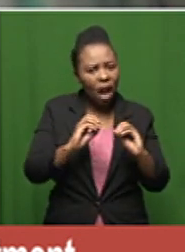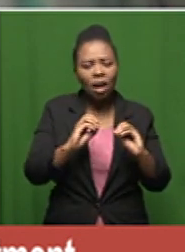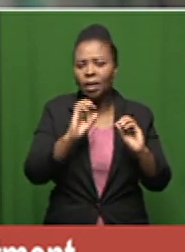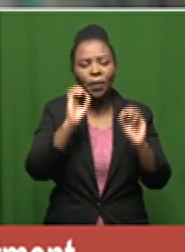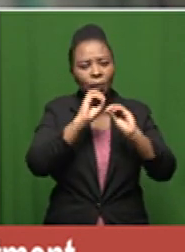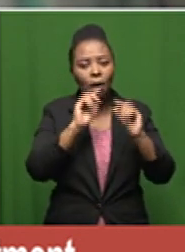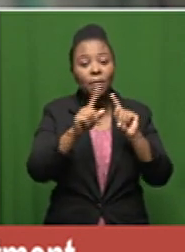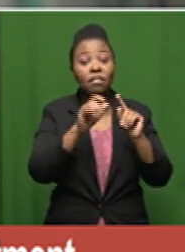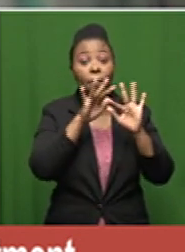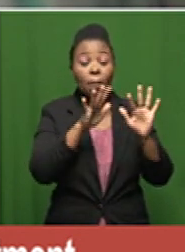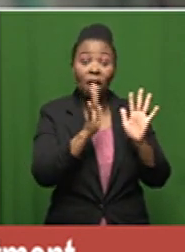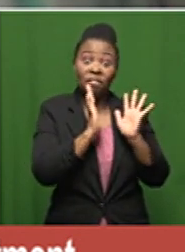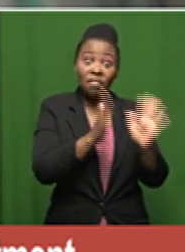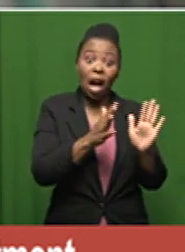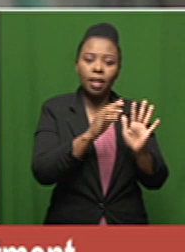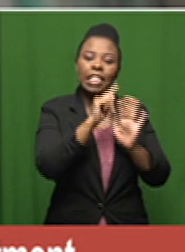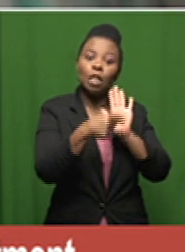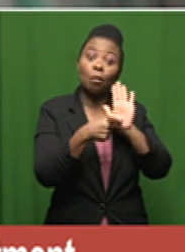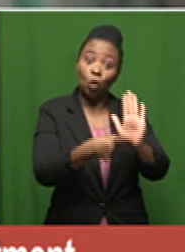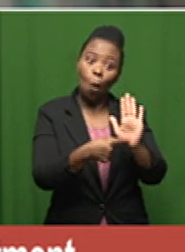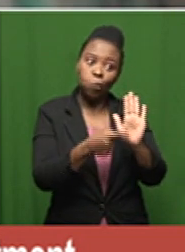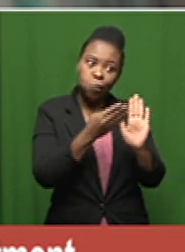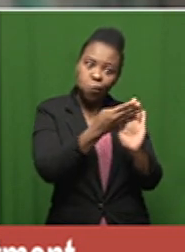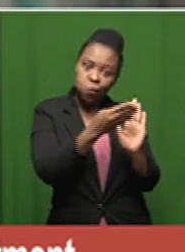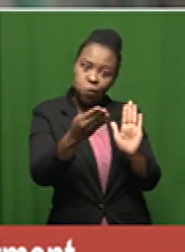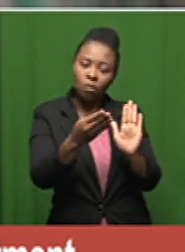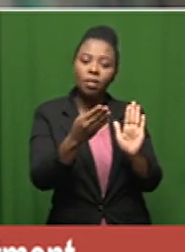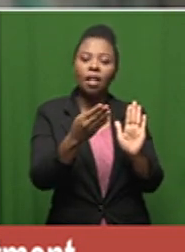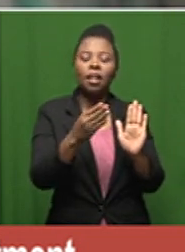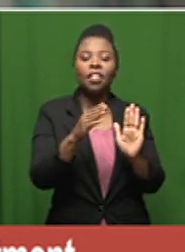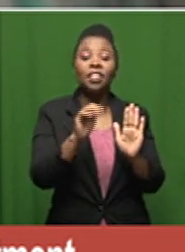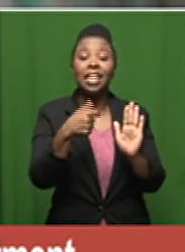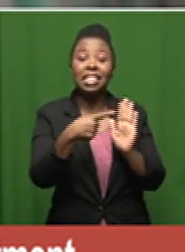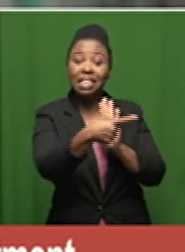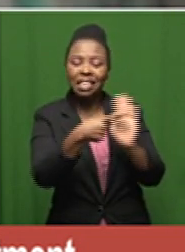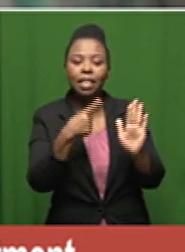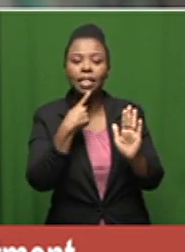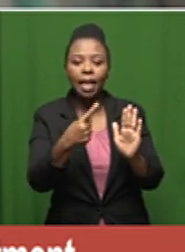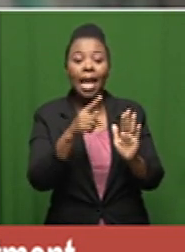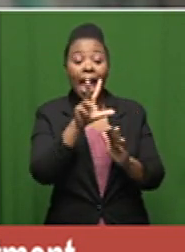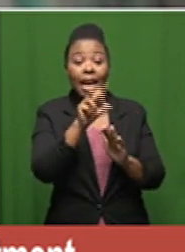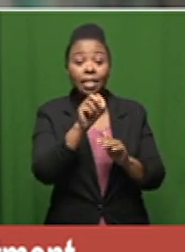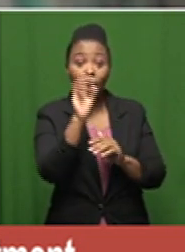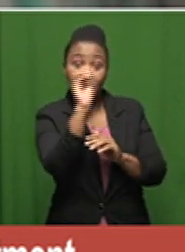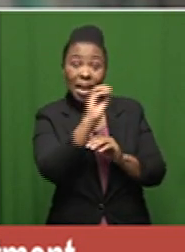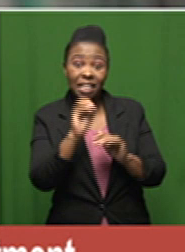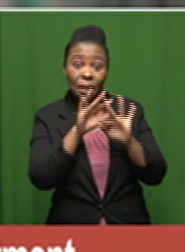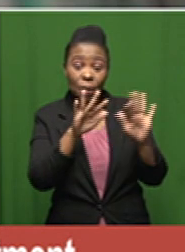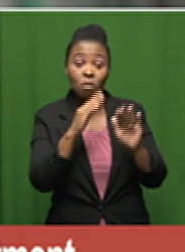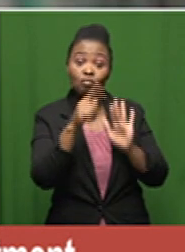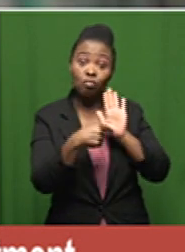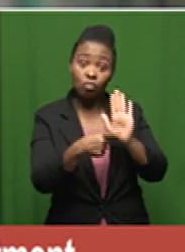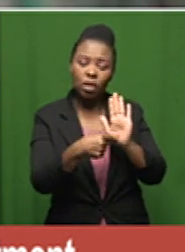take the symptomatic people those who have symptoms then we would say that 80 percent of those will have